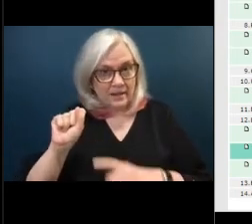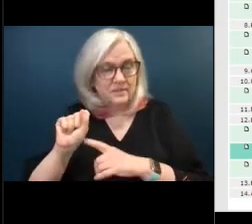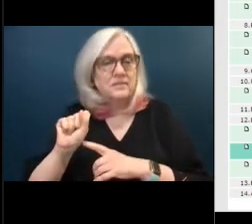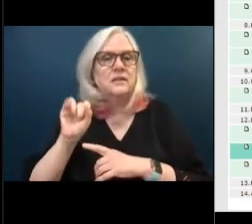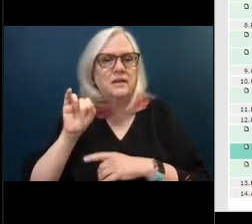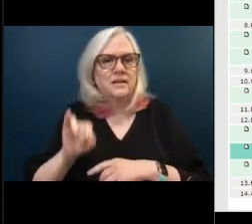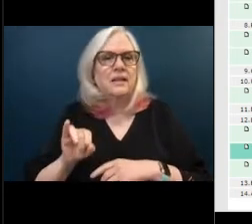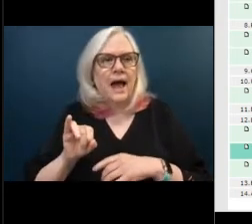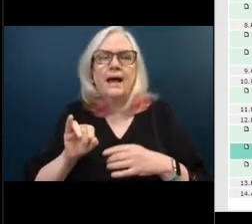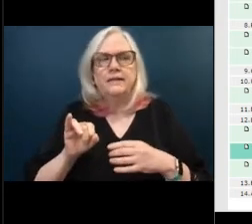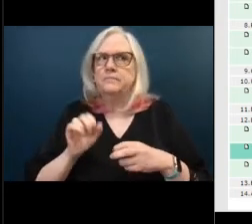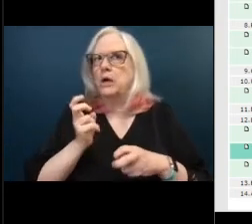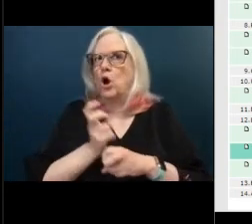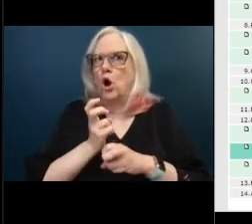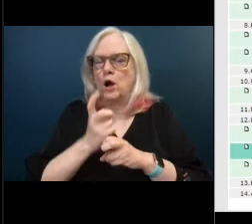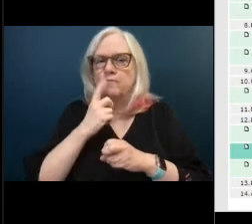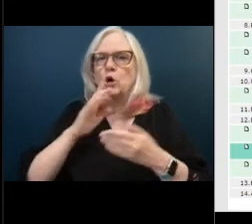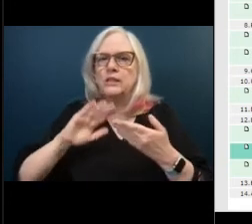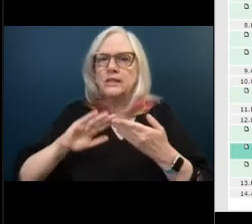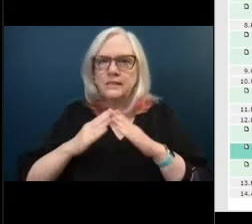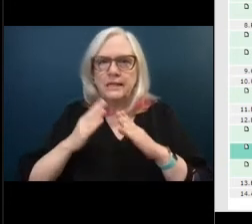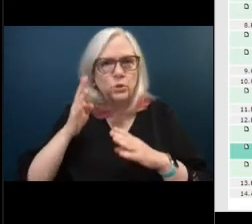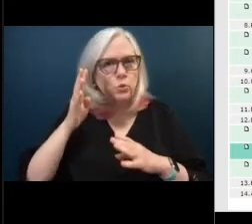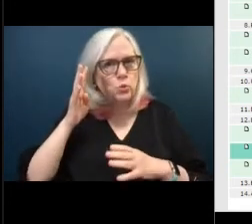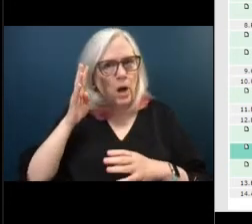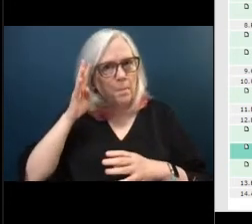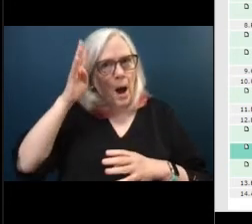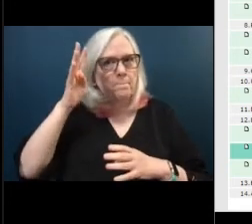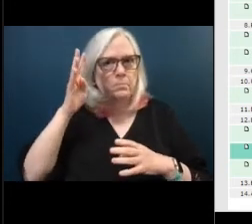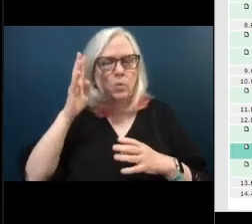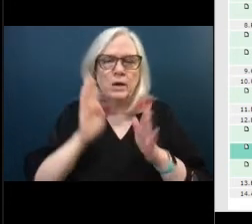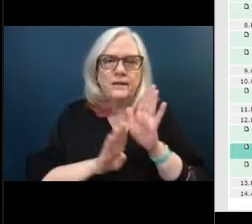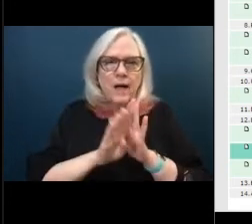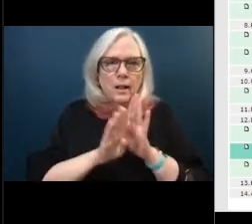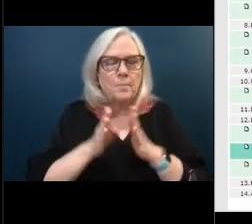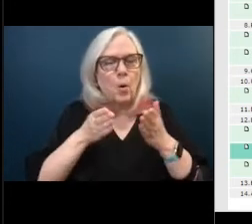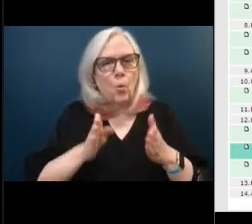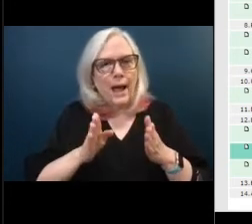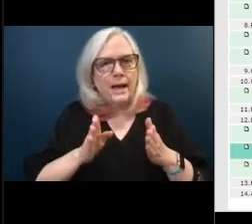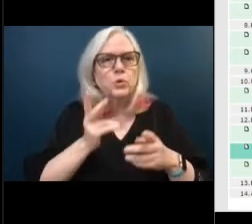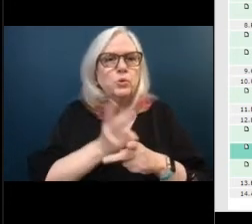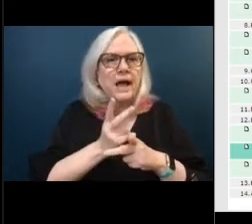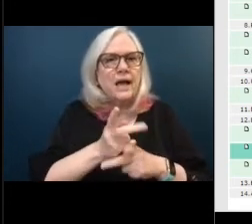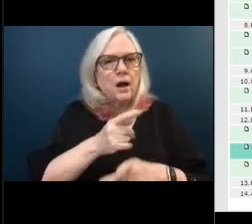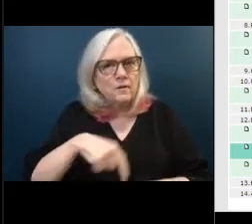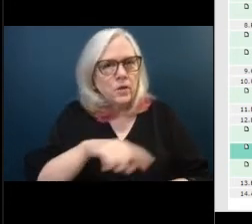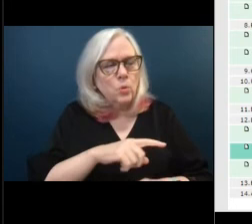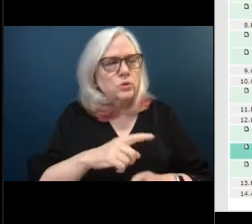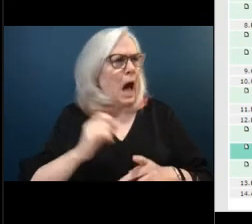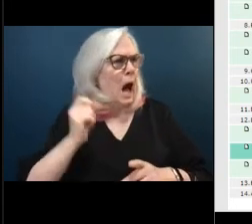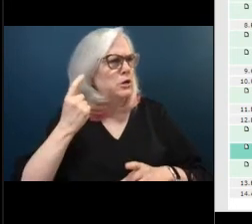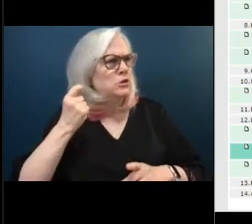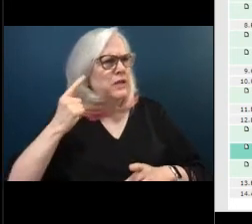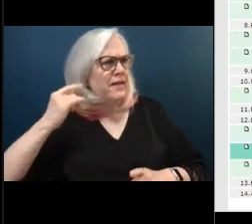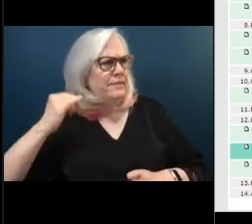to come up with any means to take care of those sure no i know and i understand that and i understand the need um sometimes